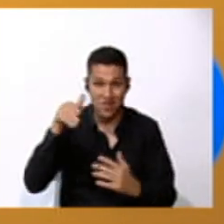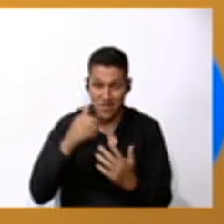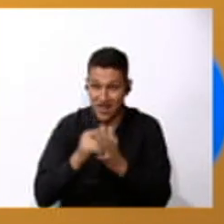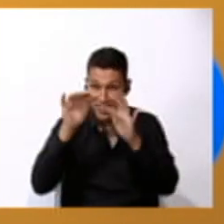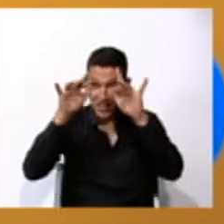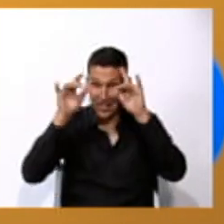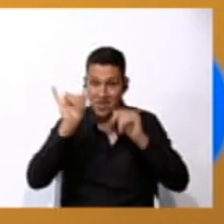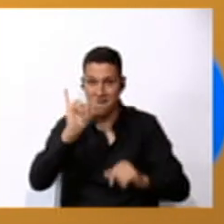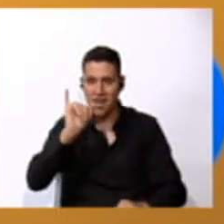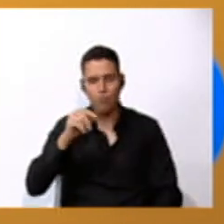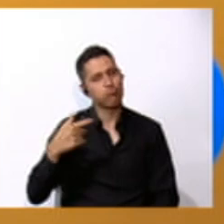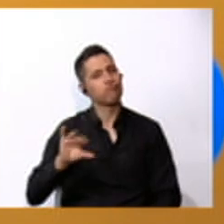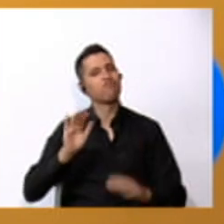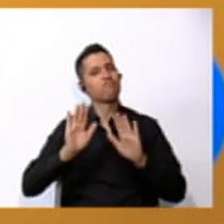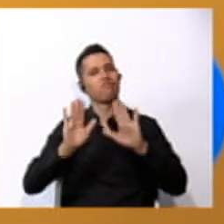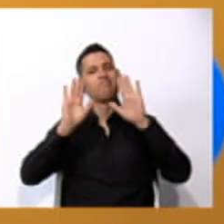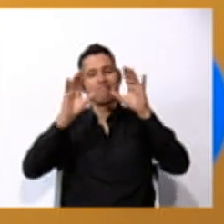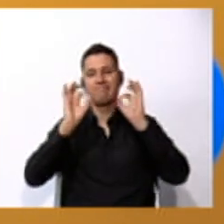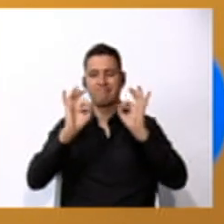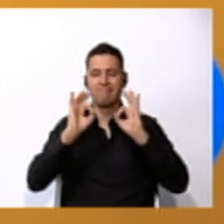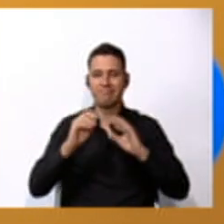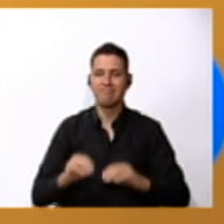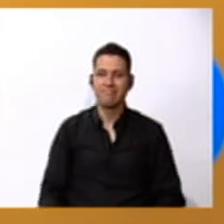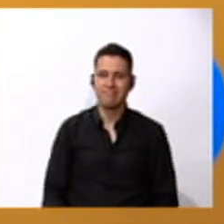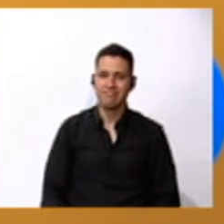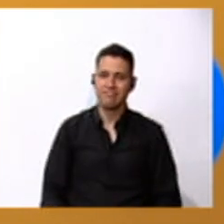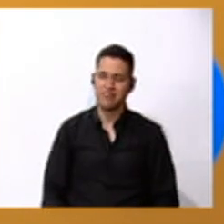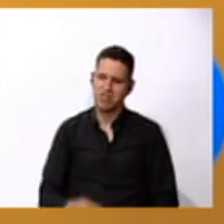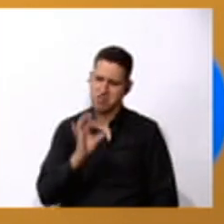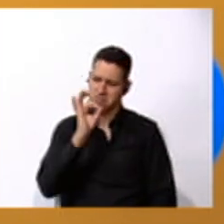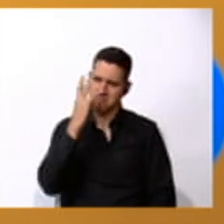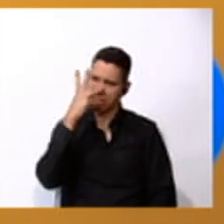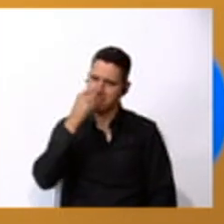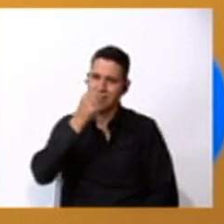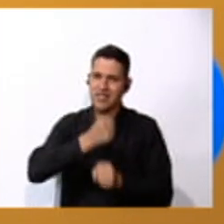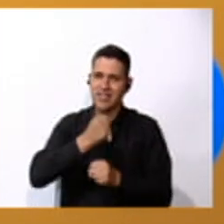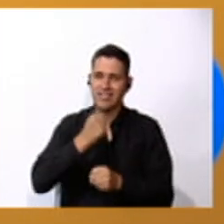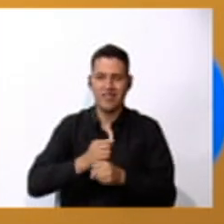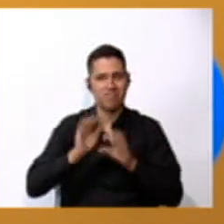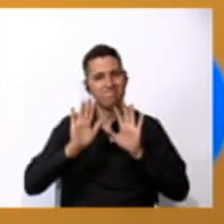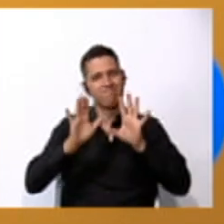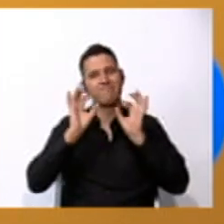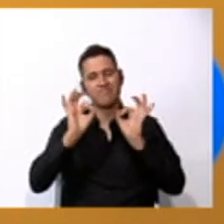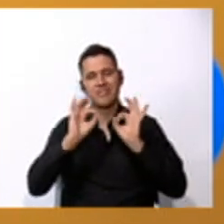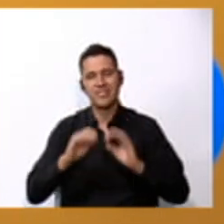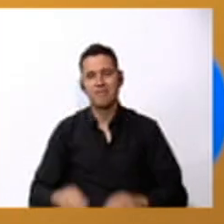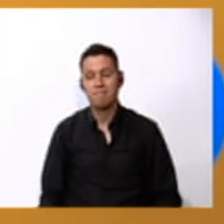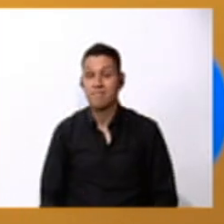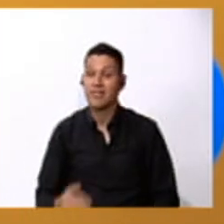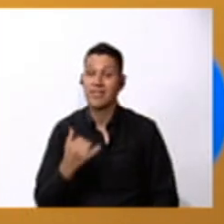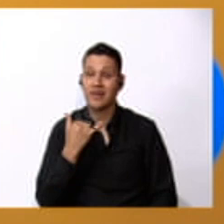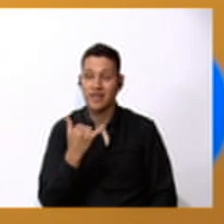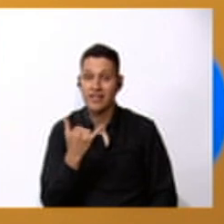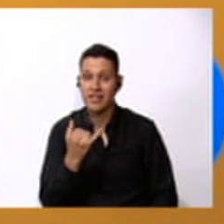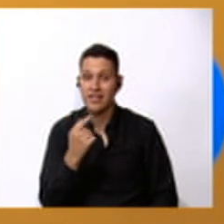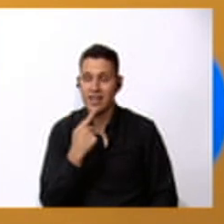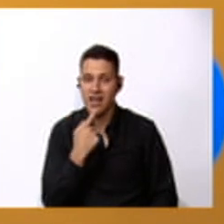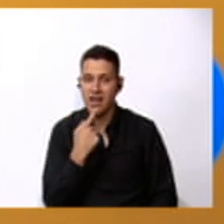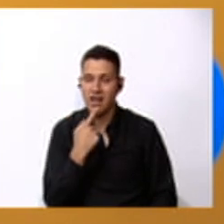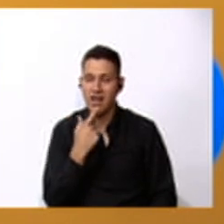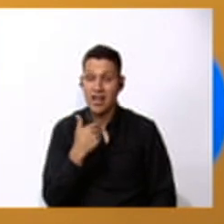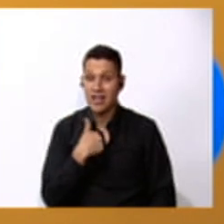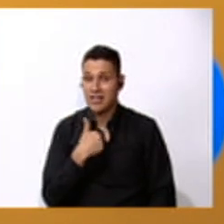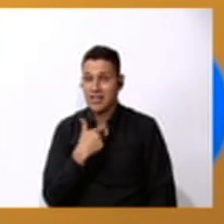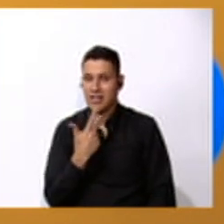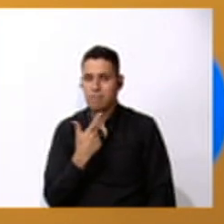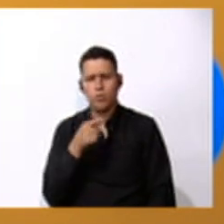Very good. Nice job, Waldo. Very good. Now that you have or